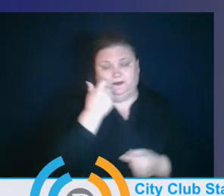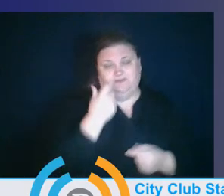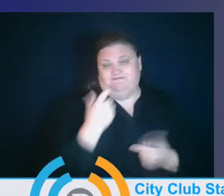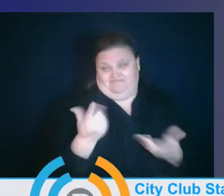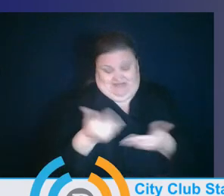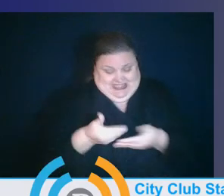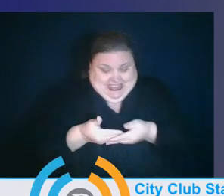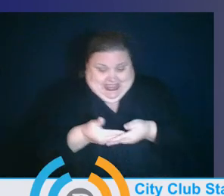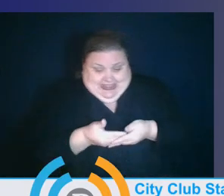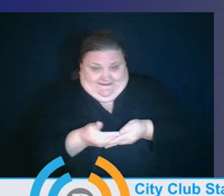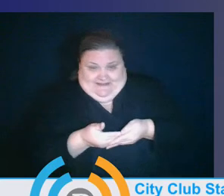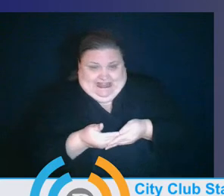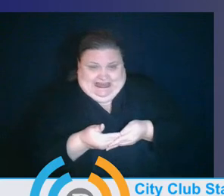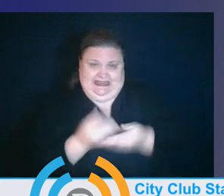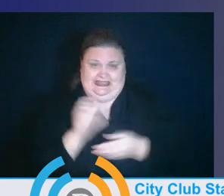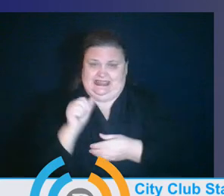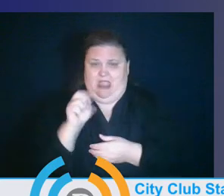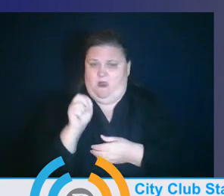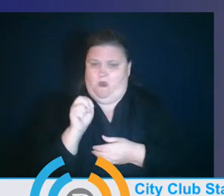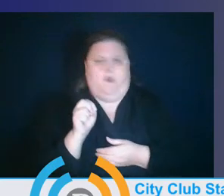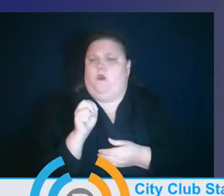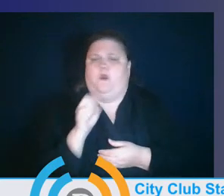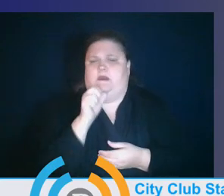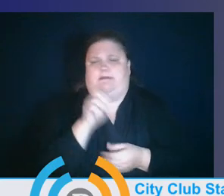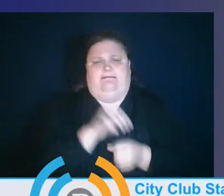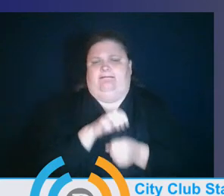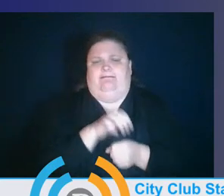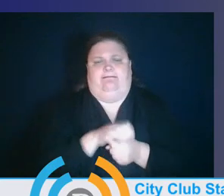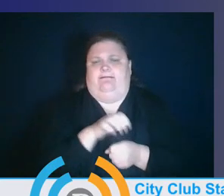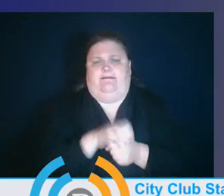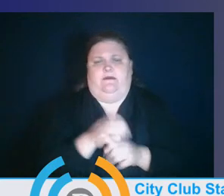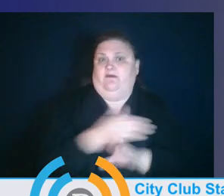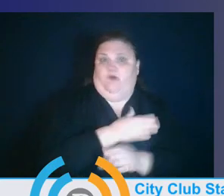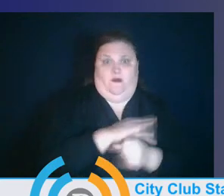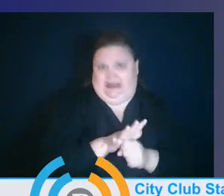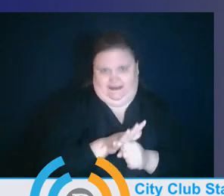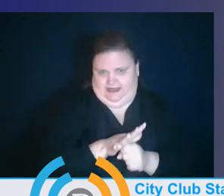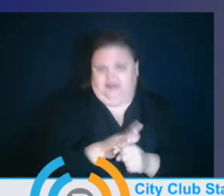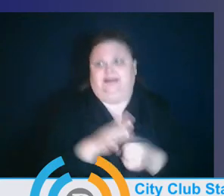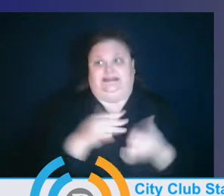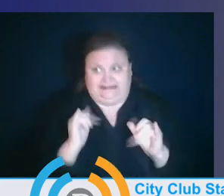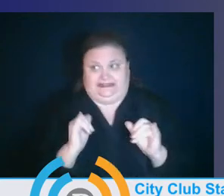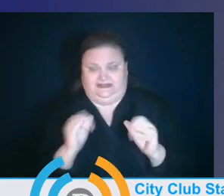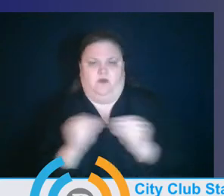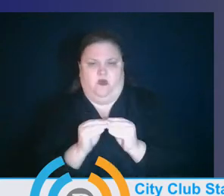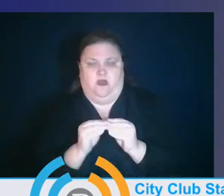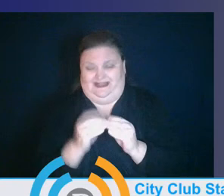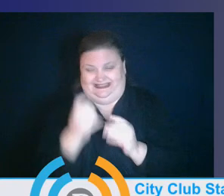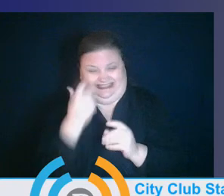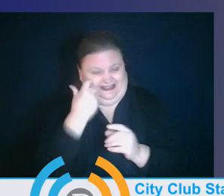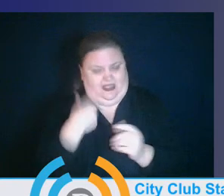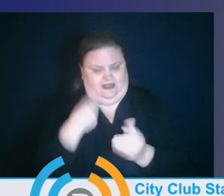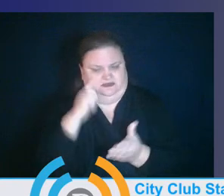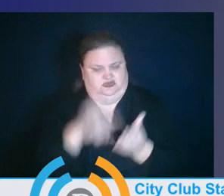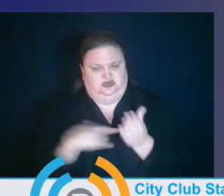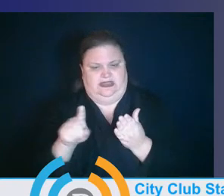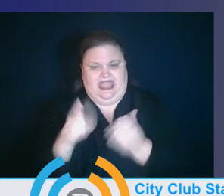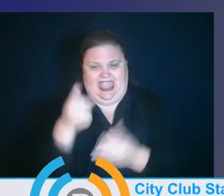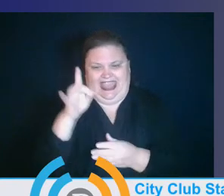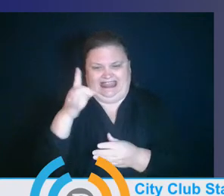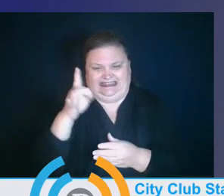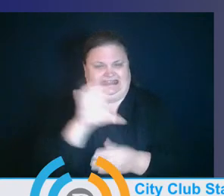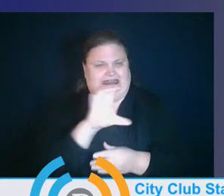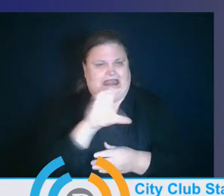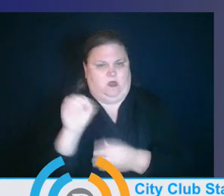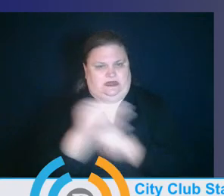significantly before the pandemic. We, last I checked, have out of 18 counties in our state have